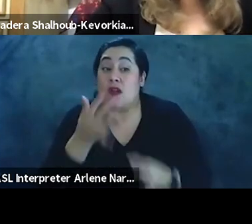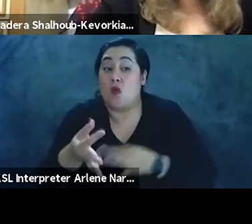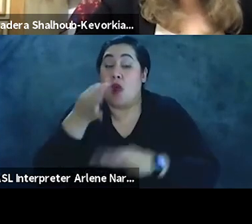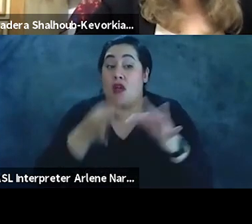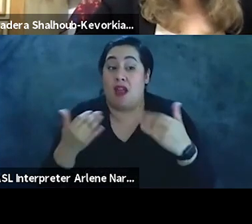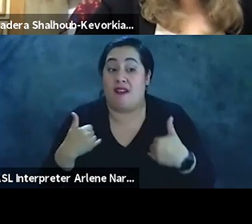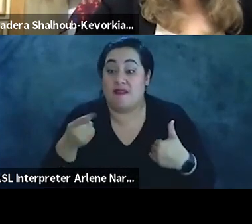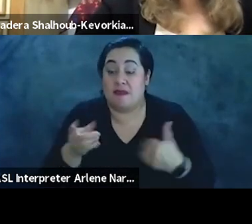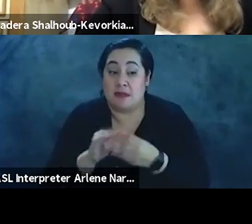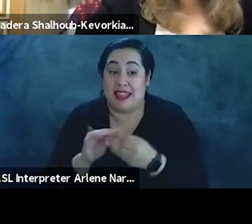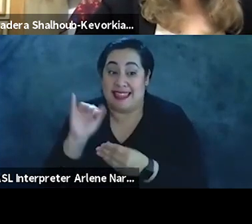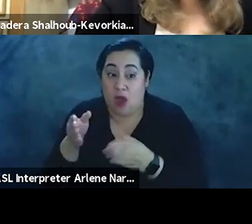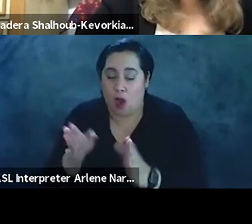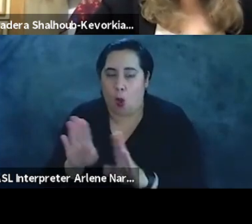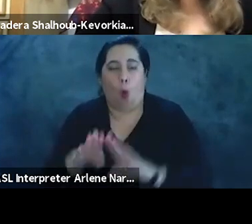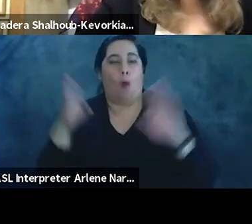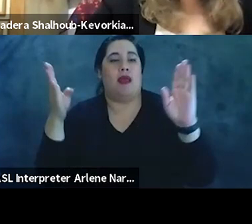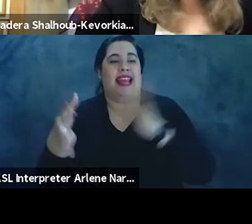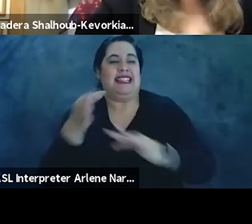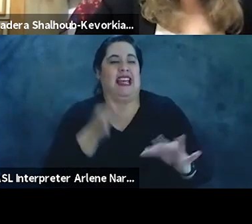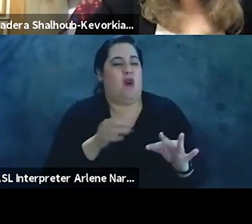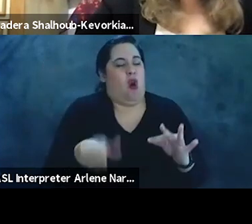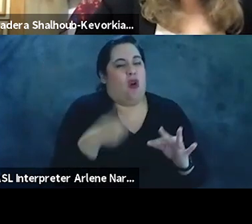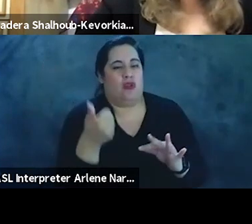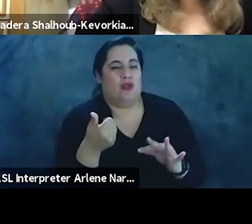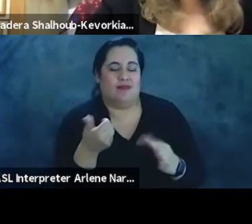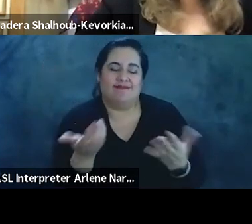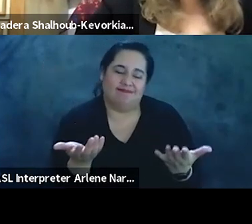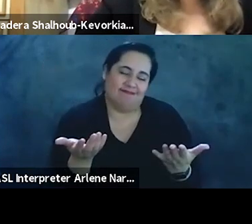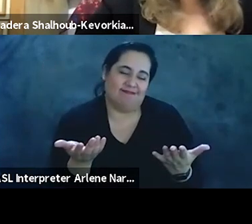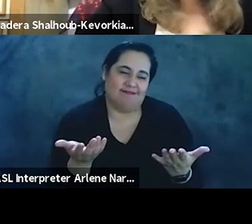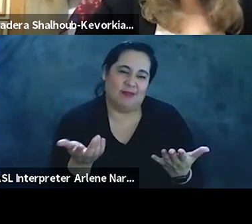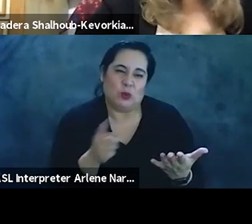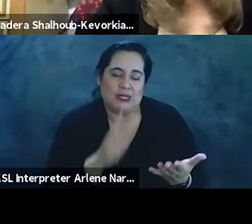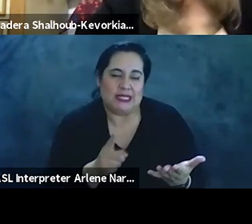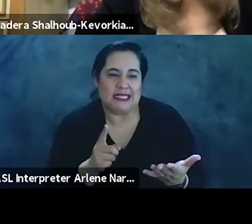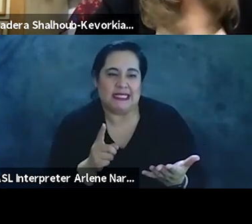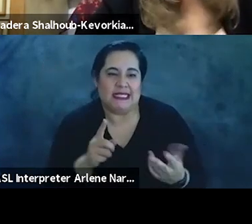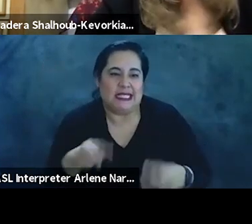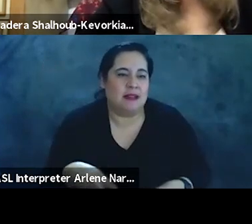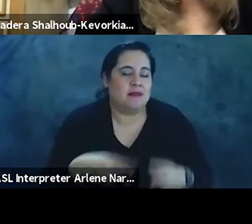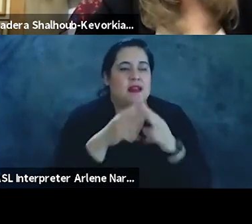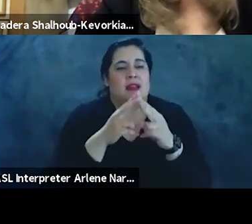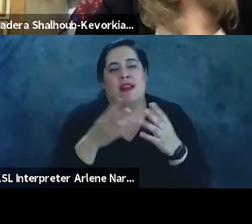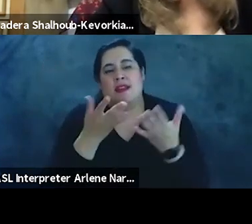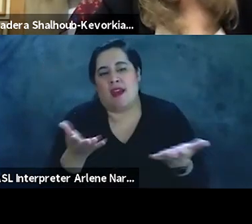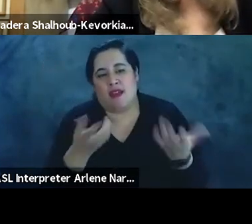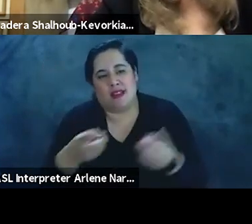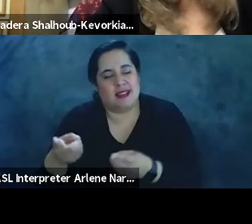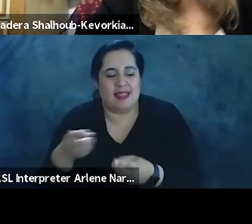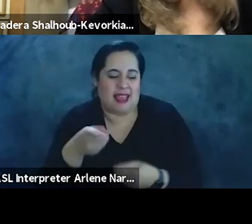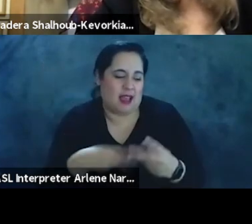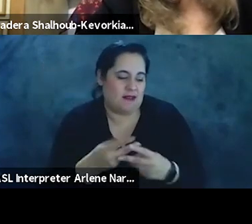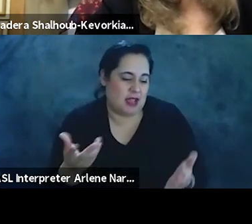speak that way than to do the kind of the other stuff, which, which just, you know, the Rabin and Perez, let's all make peace and this kind of thing. just